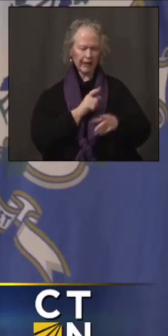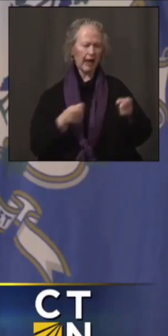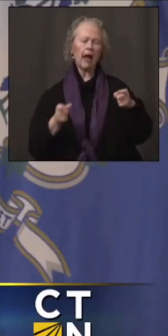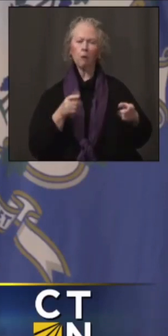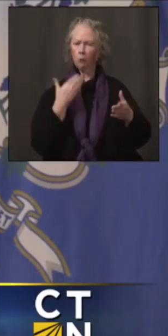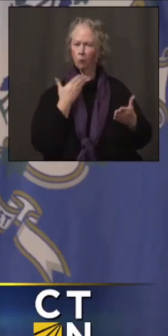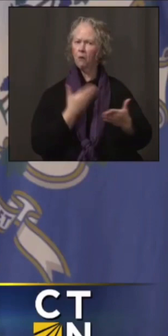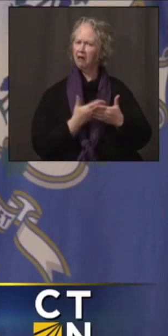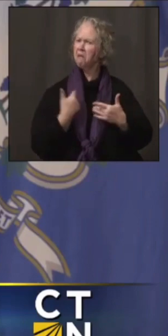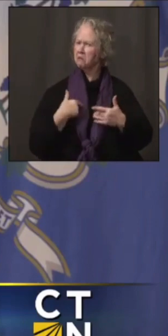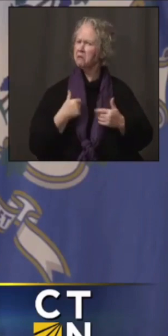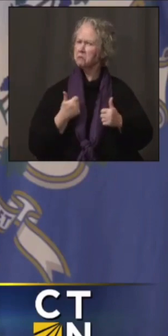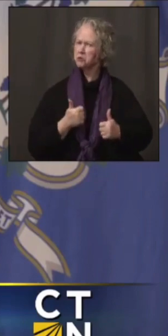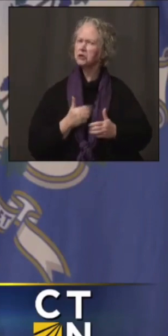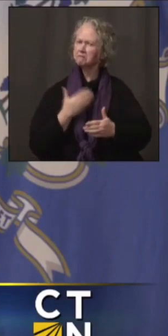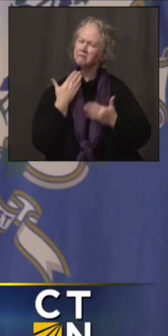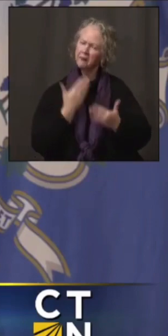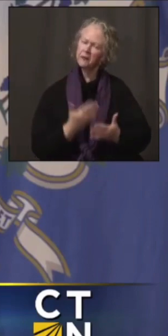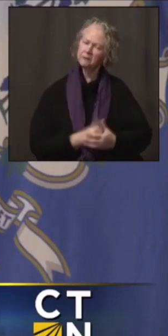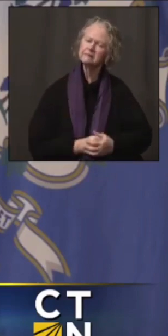we'll be in good shape. Thanks.